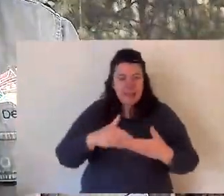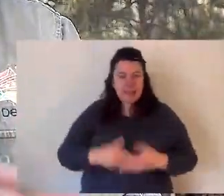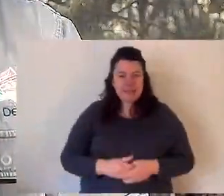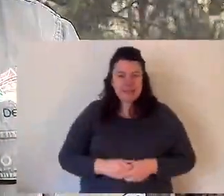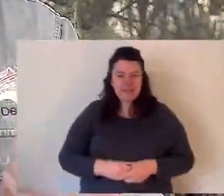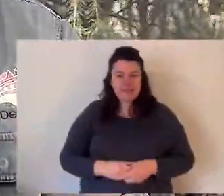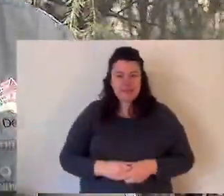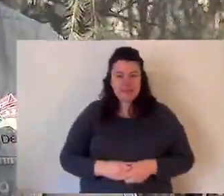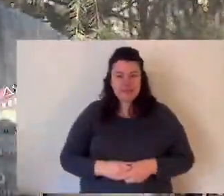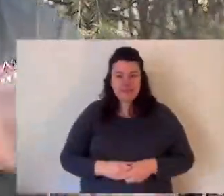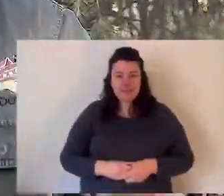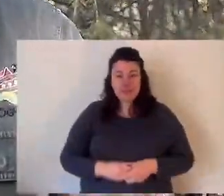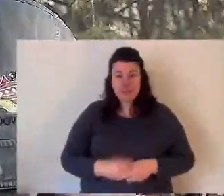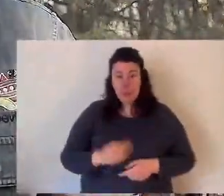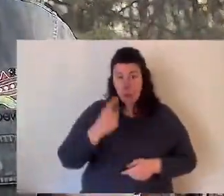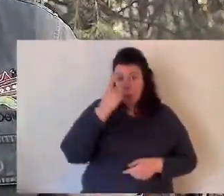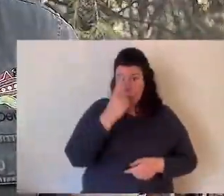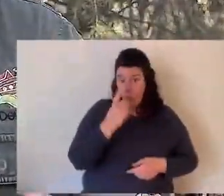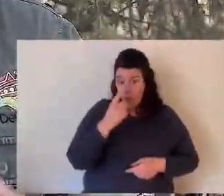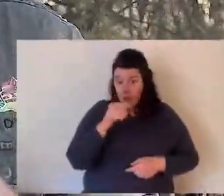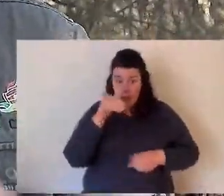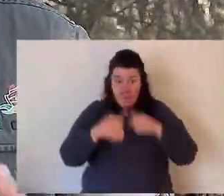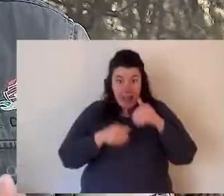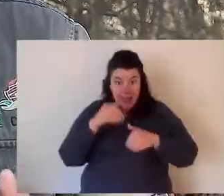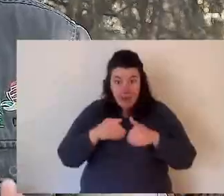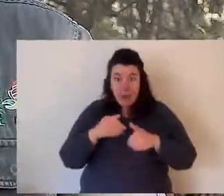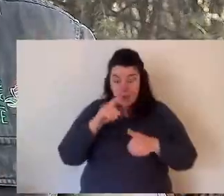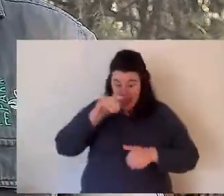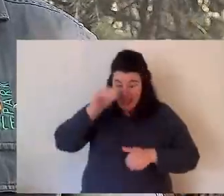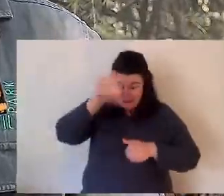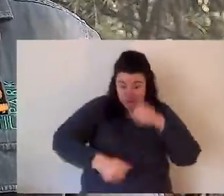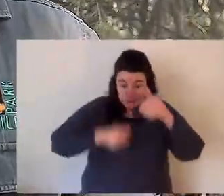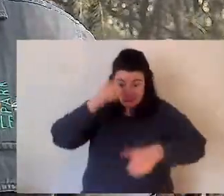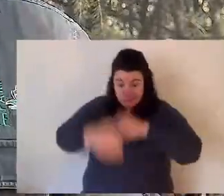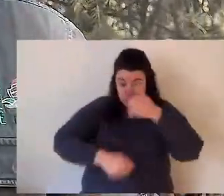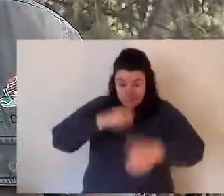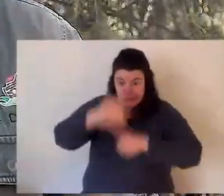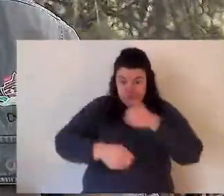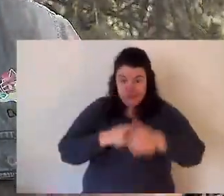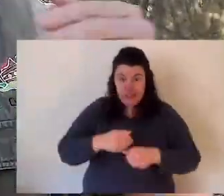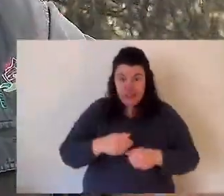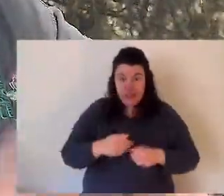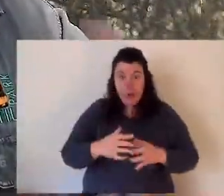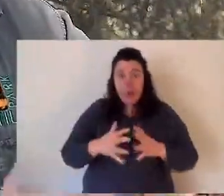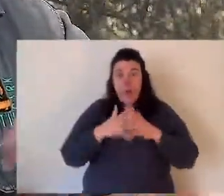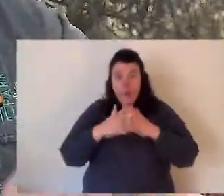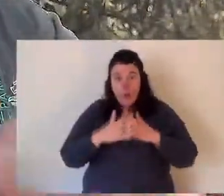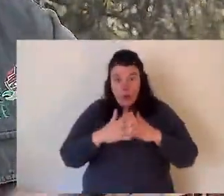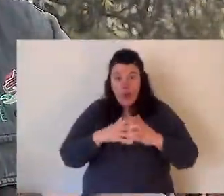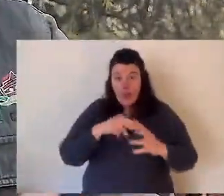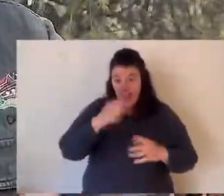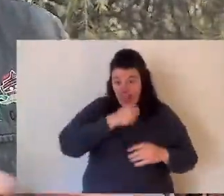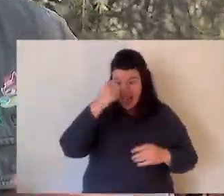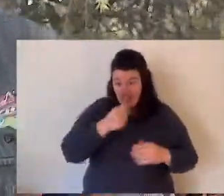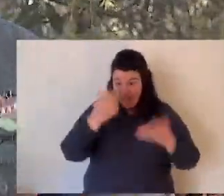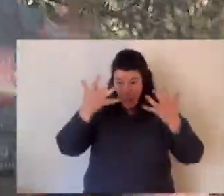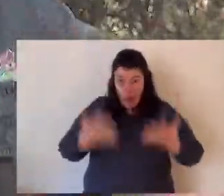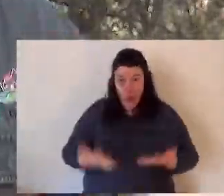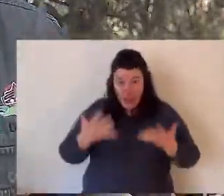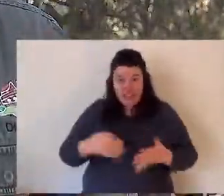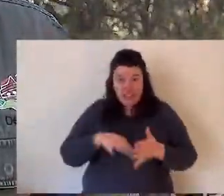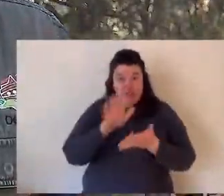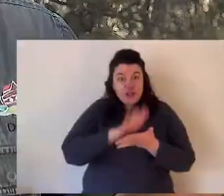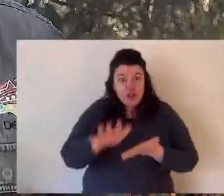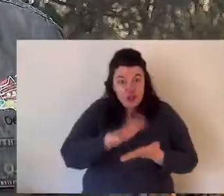an ecosystem terrestrial engineer. Did you know that one bandicoot can dig and turn over an